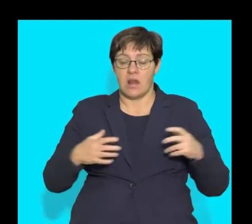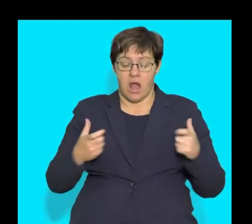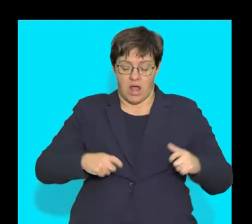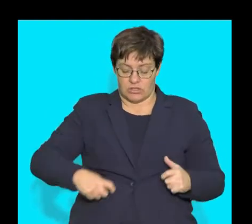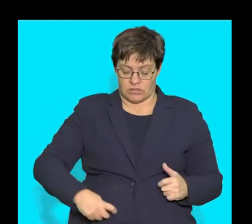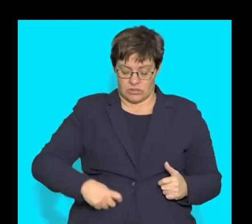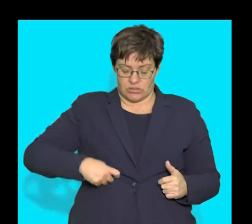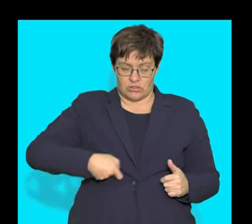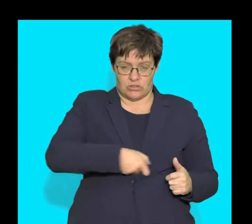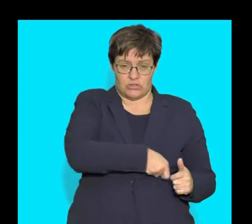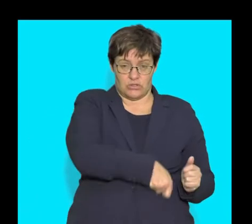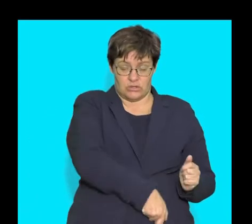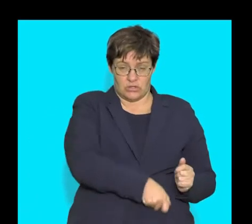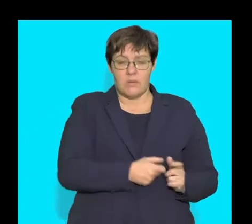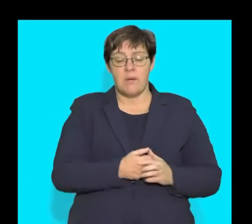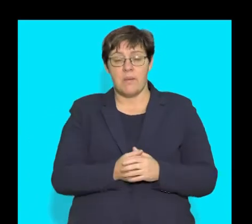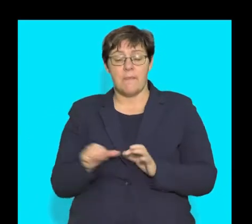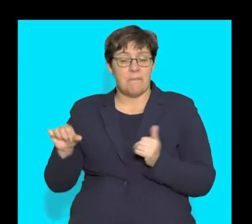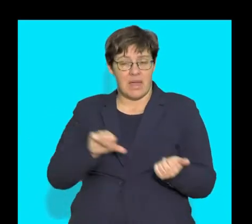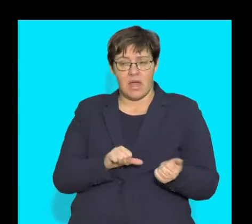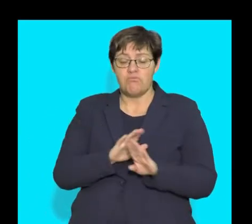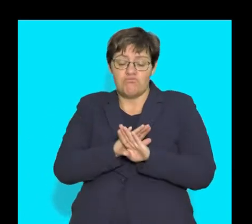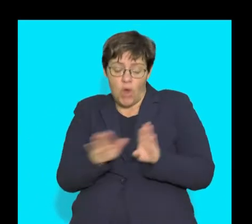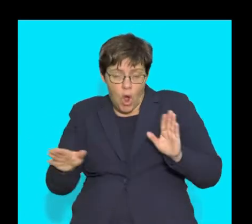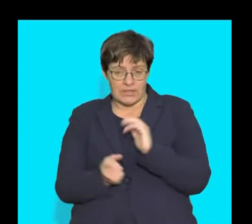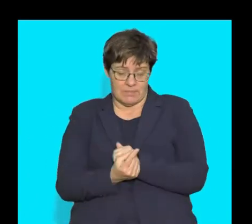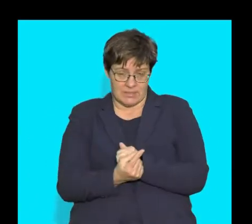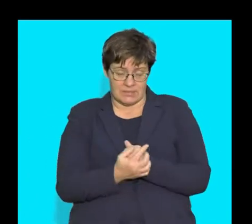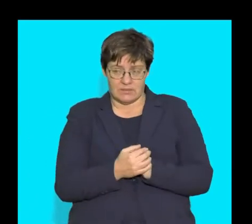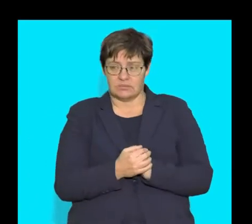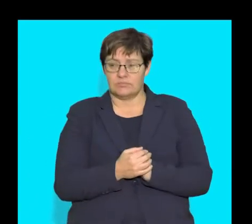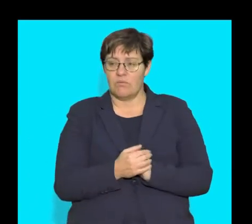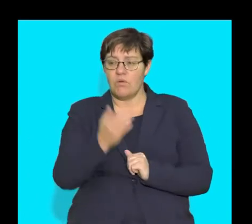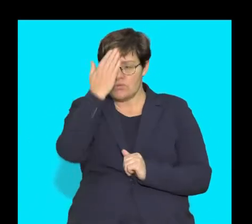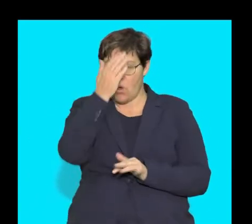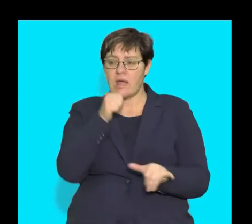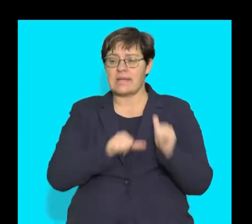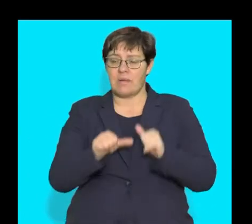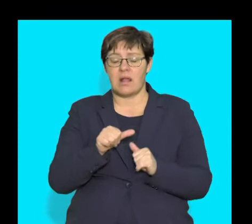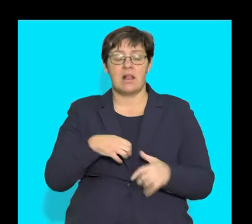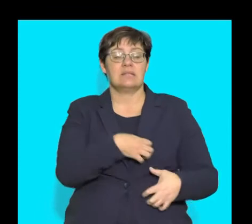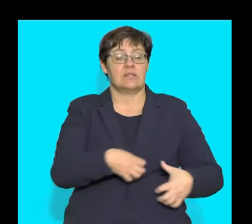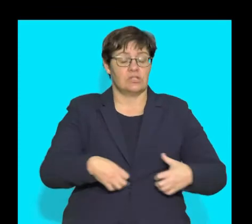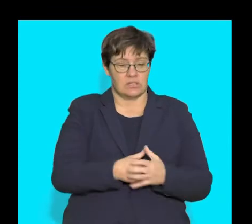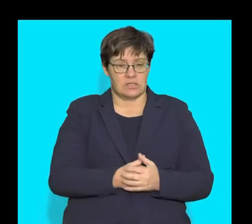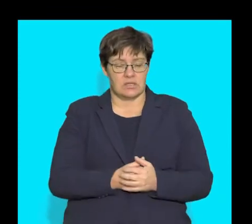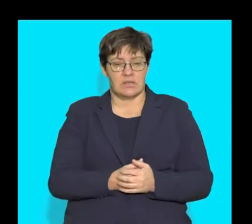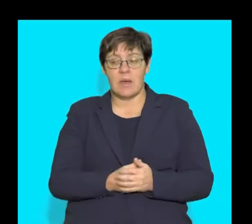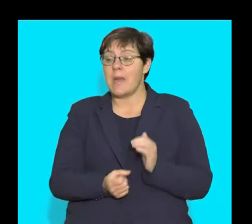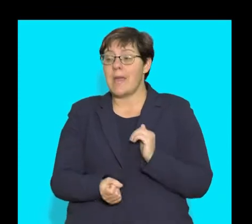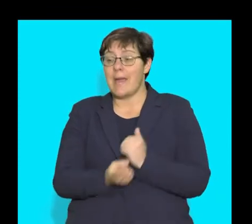the large intestine. I'm going to go back to that statement, does not take place. We know that chemical digestion